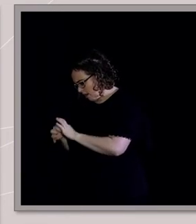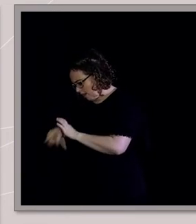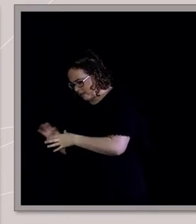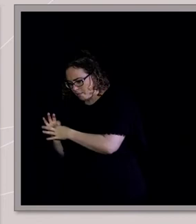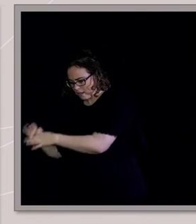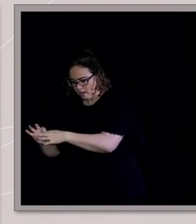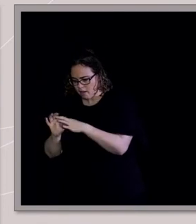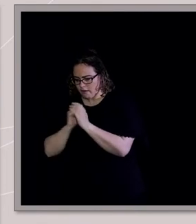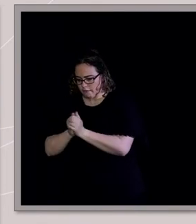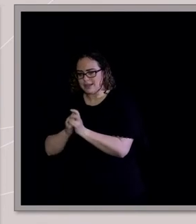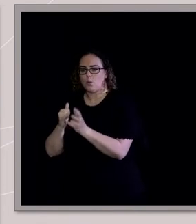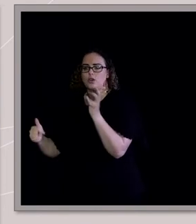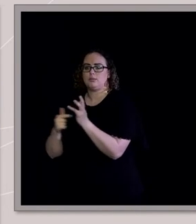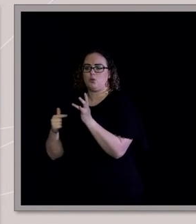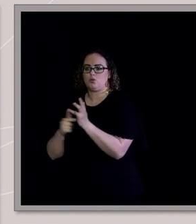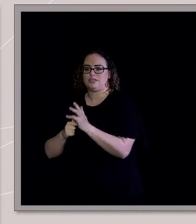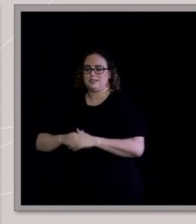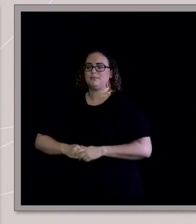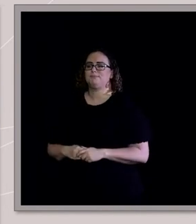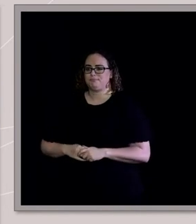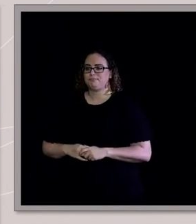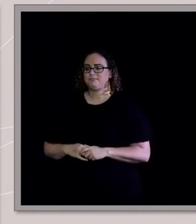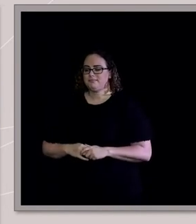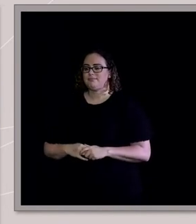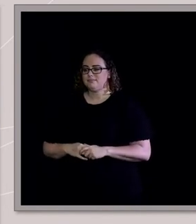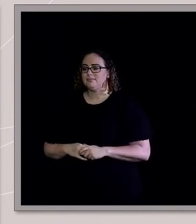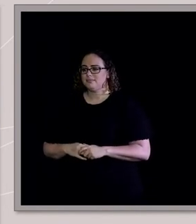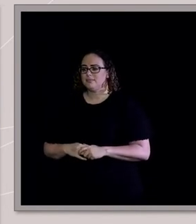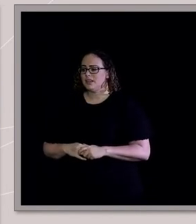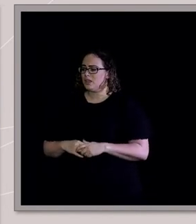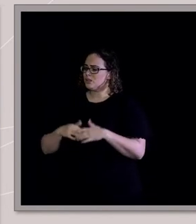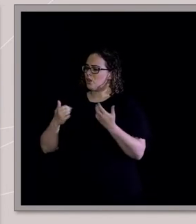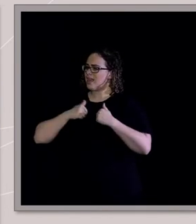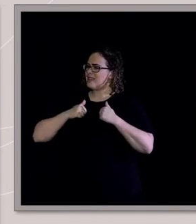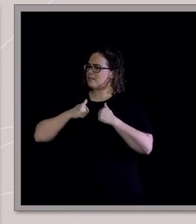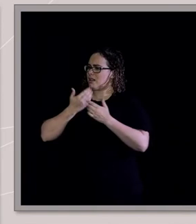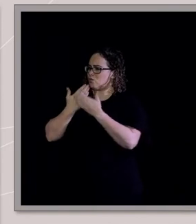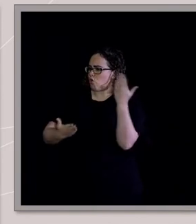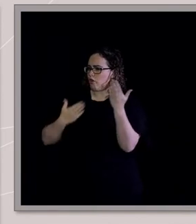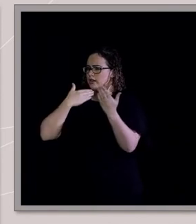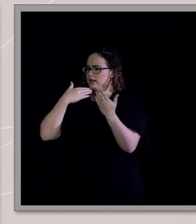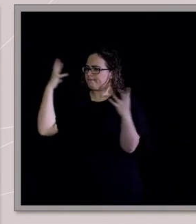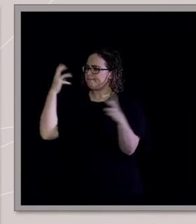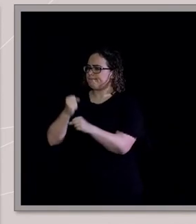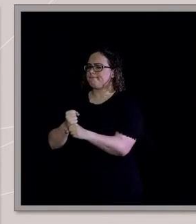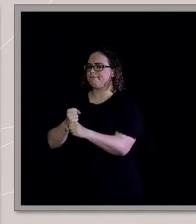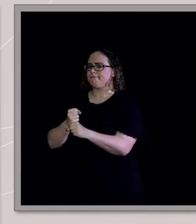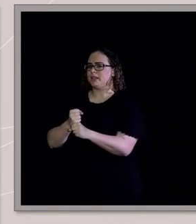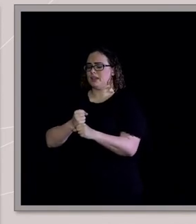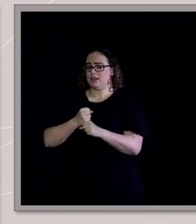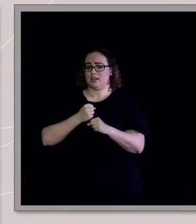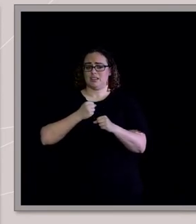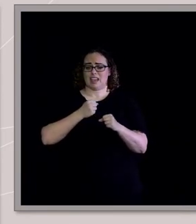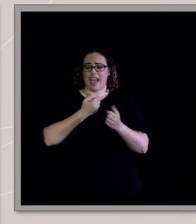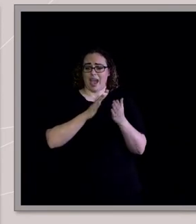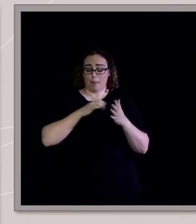that's my story, guys. It was about seeing the cost, not knowing the benefits, stepping out, and this is how it worked out for me. And